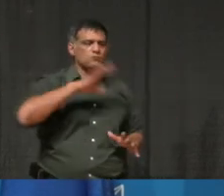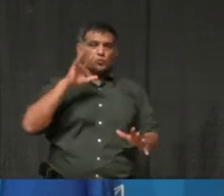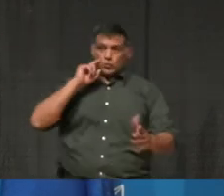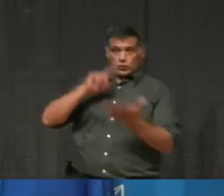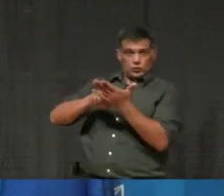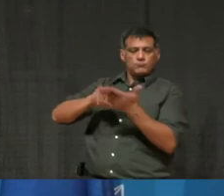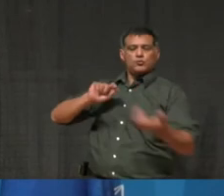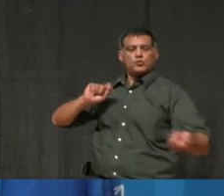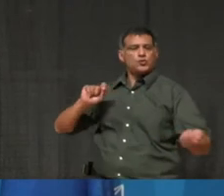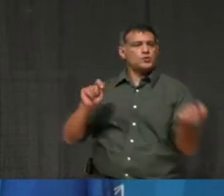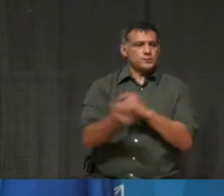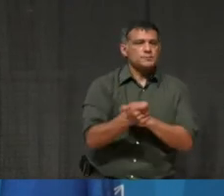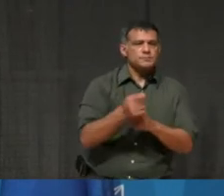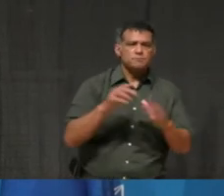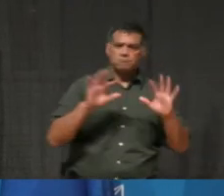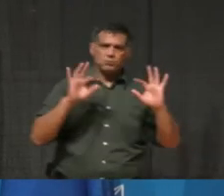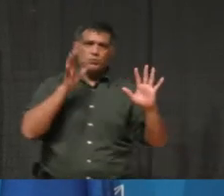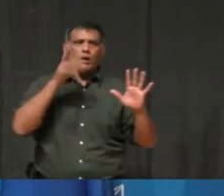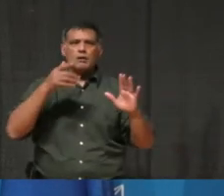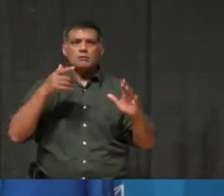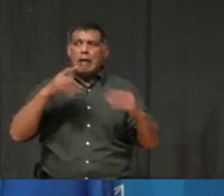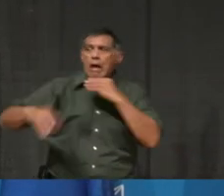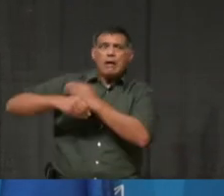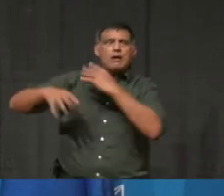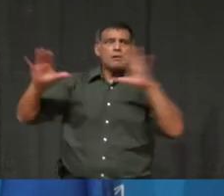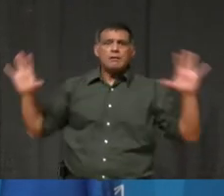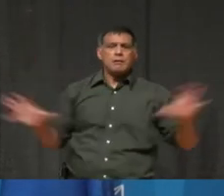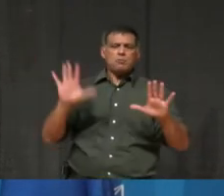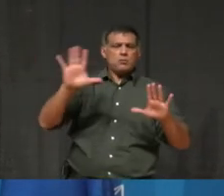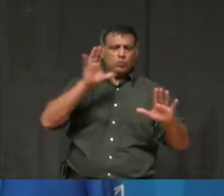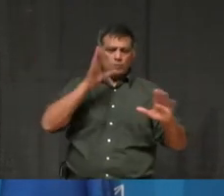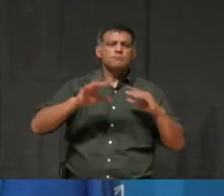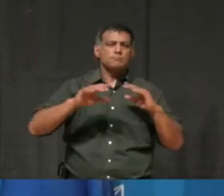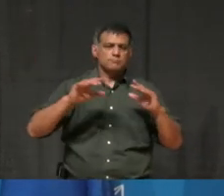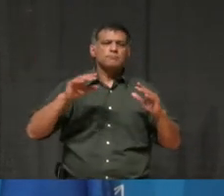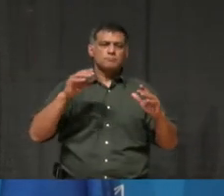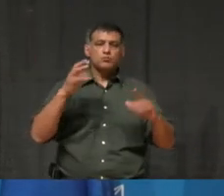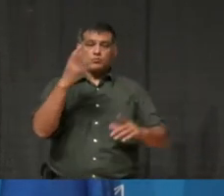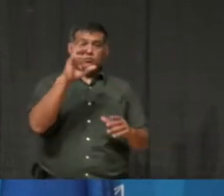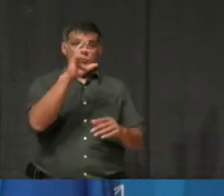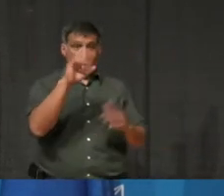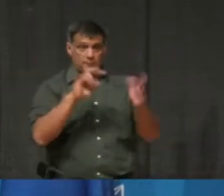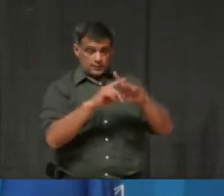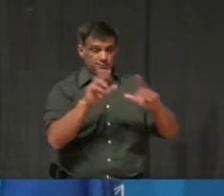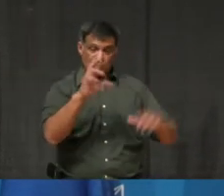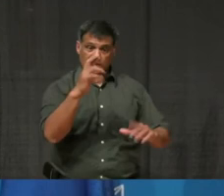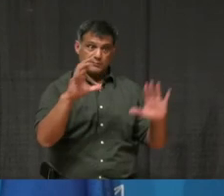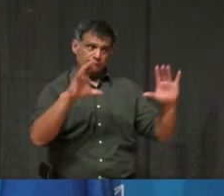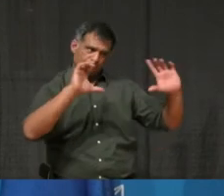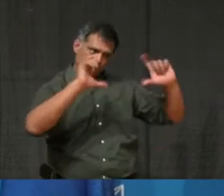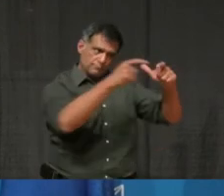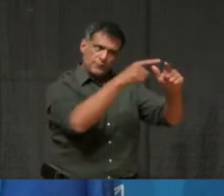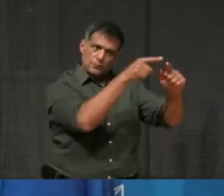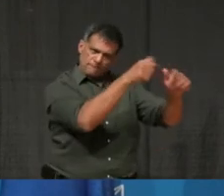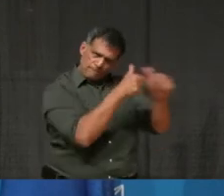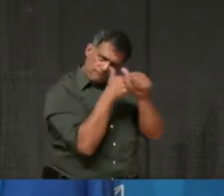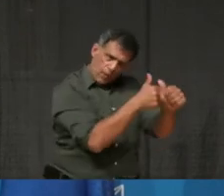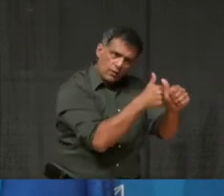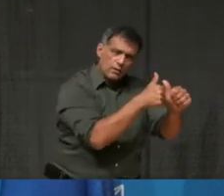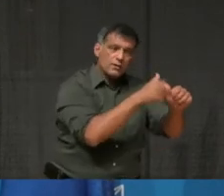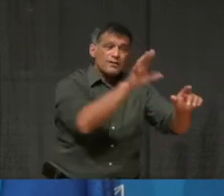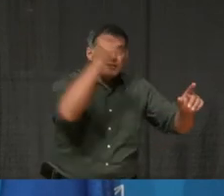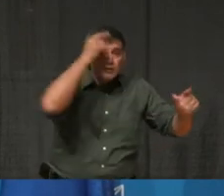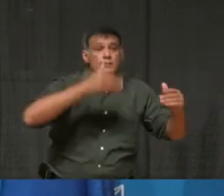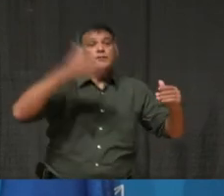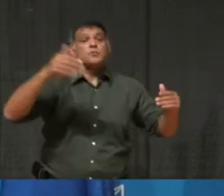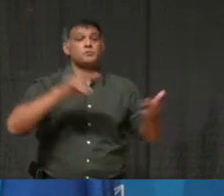need to take. Uh, uh, at the great lockdown piece, although we will certainly welcome, uh, the direction to, uh, study, uh, the recommendation in respect